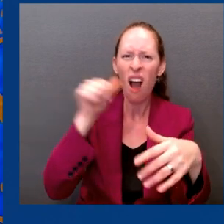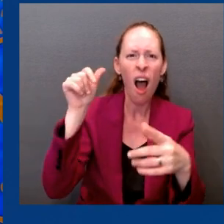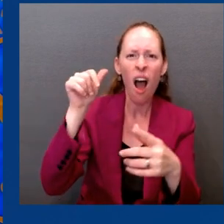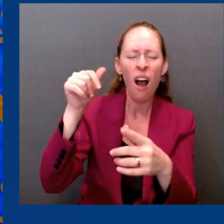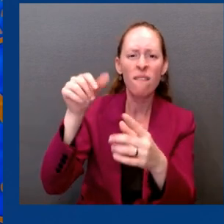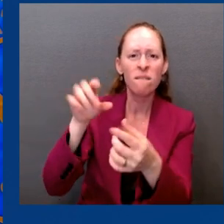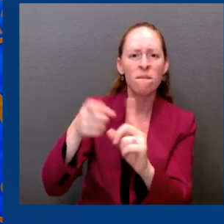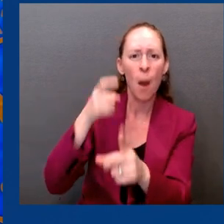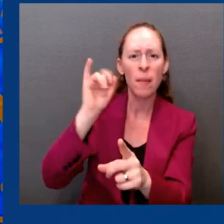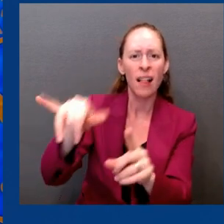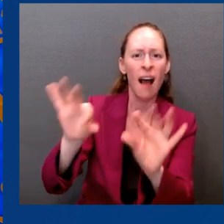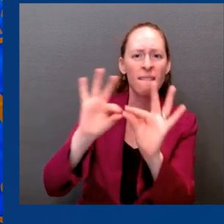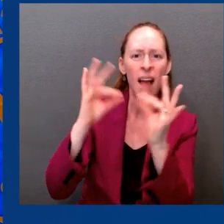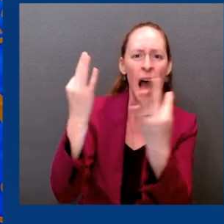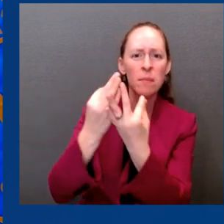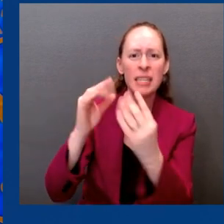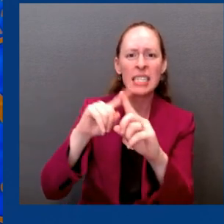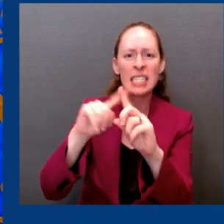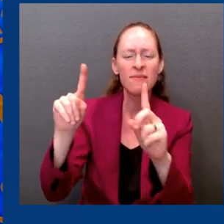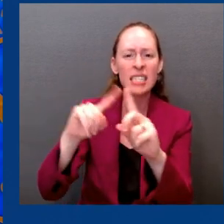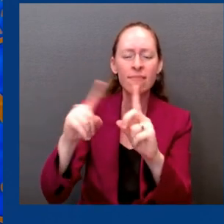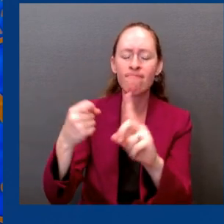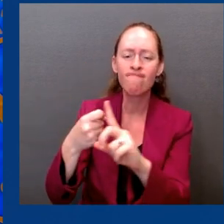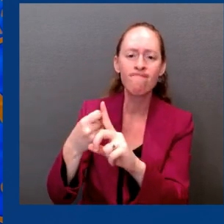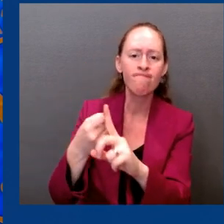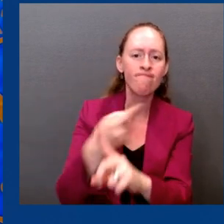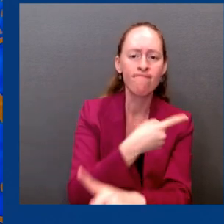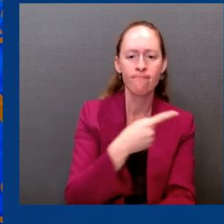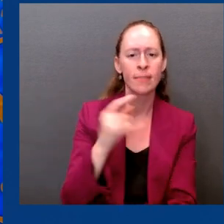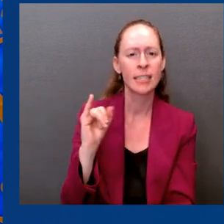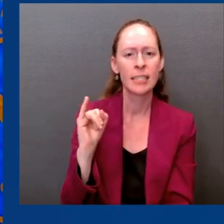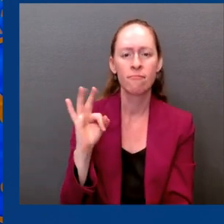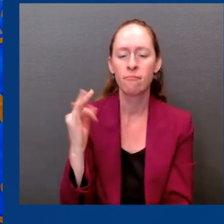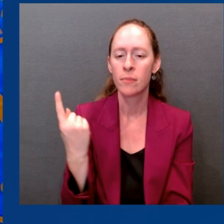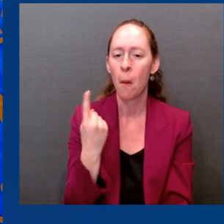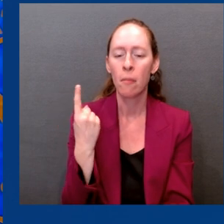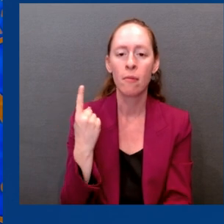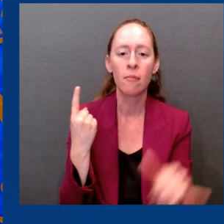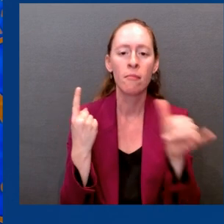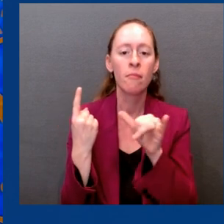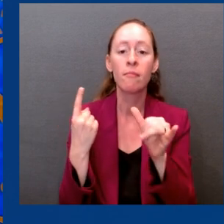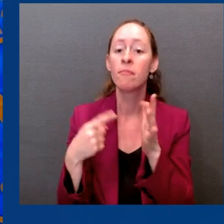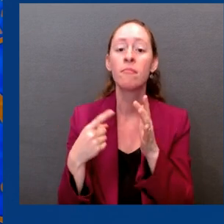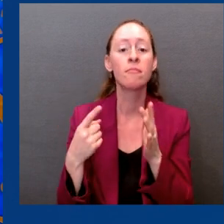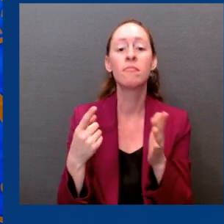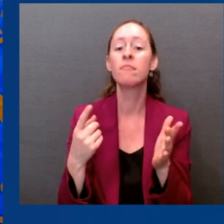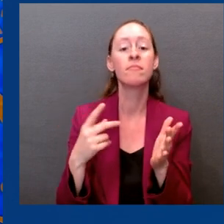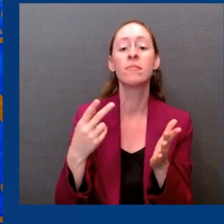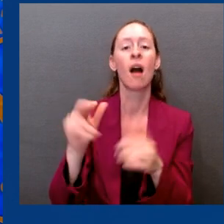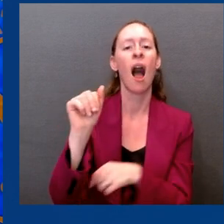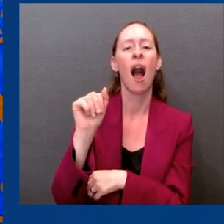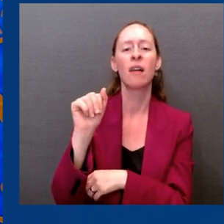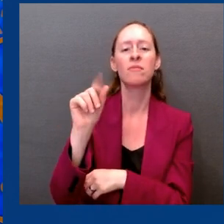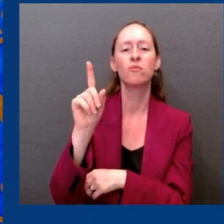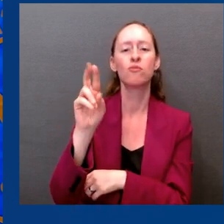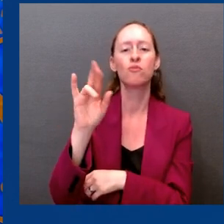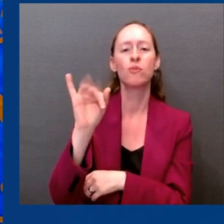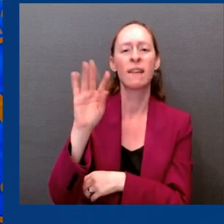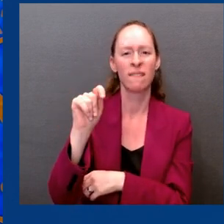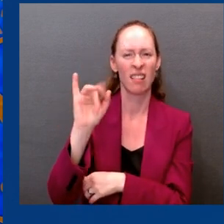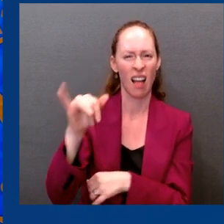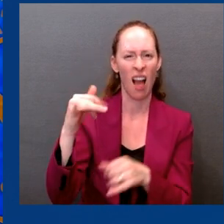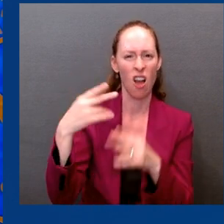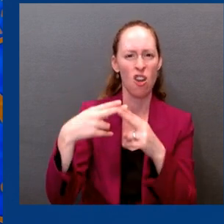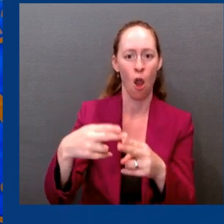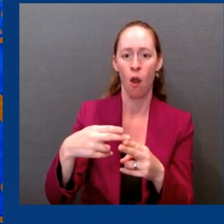just sort of drifting along the BA-5 sublineage, I believe that that would fit in well with what we're talking about,